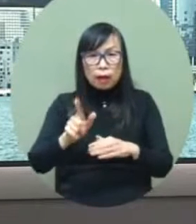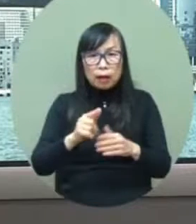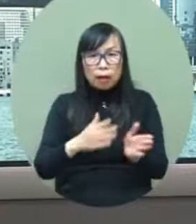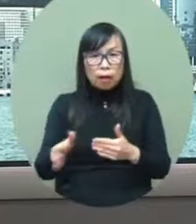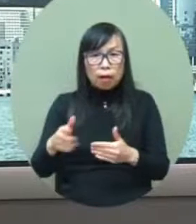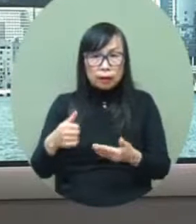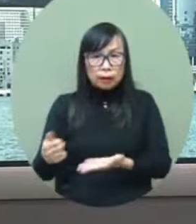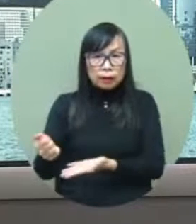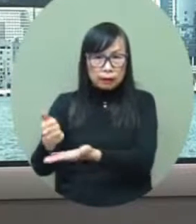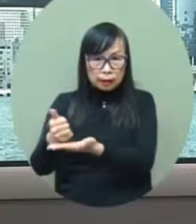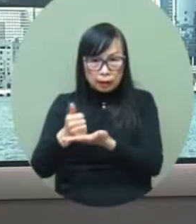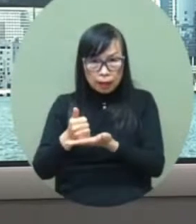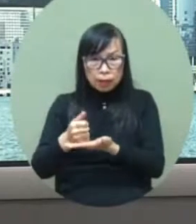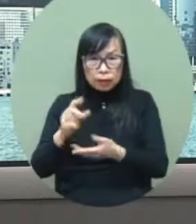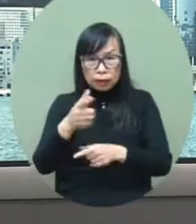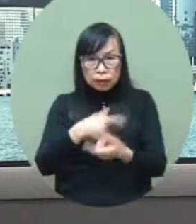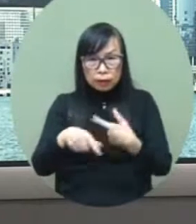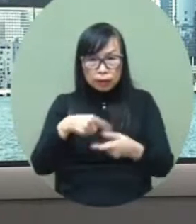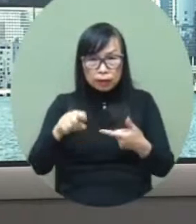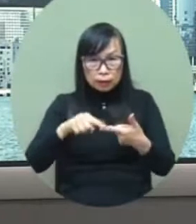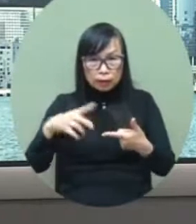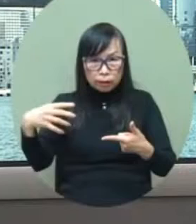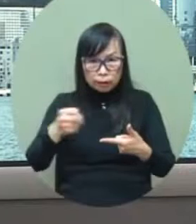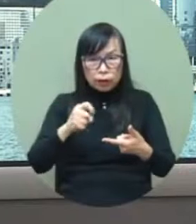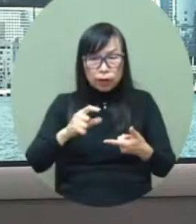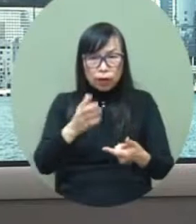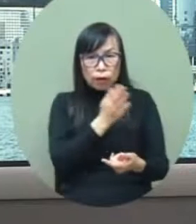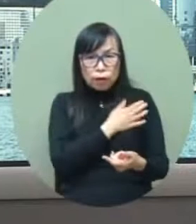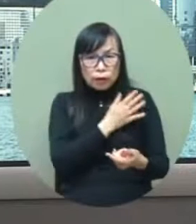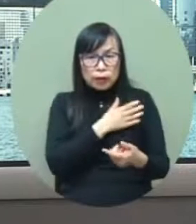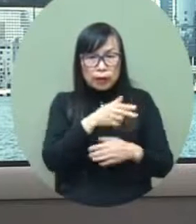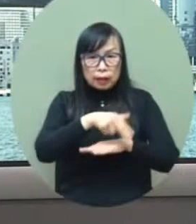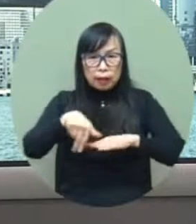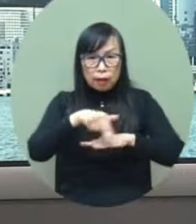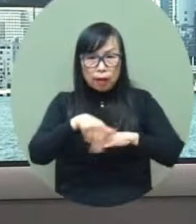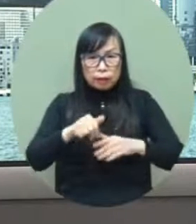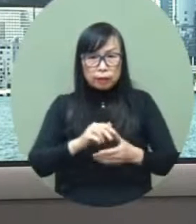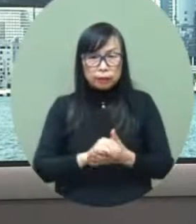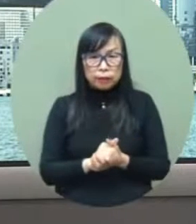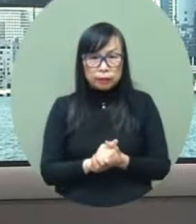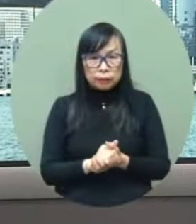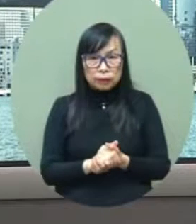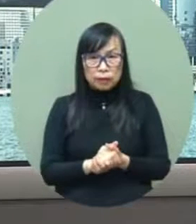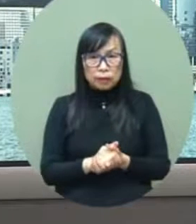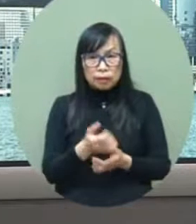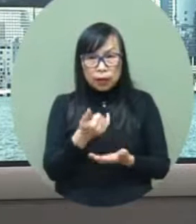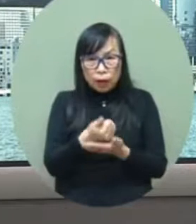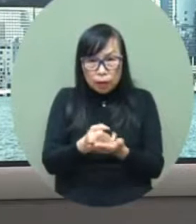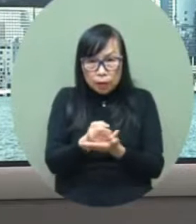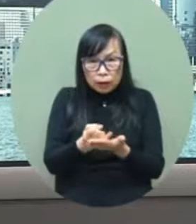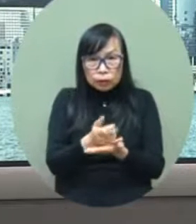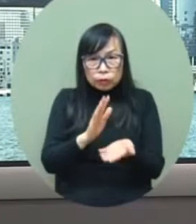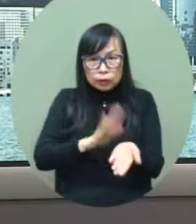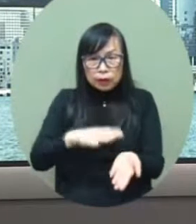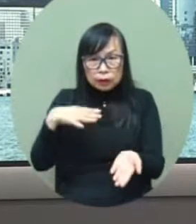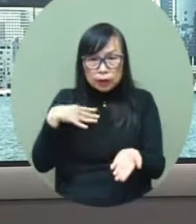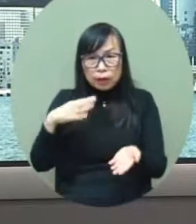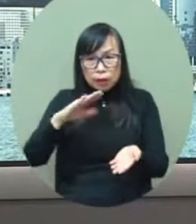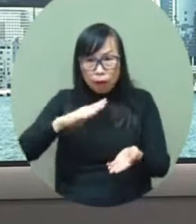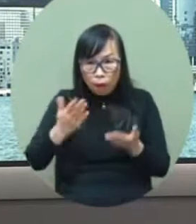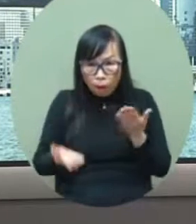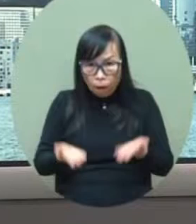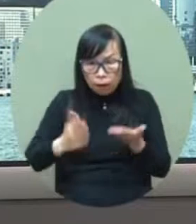for ice community isolation and quarantine facilities i have asked the deputy financial secretary to coordinate this effort